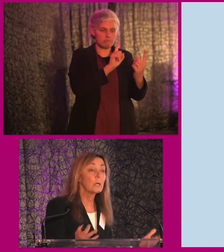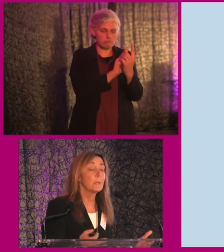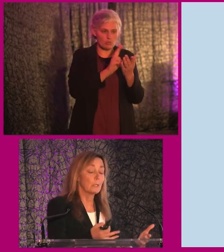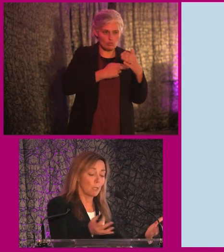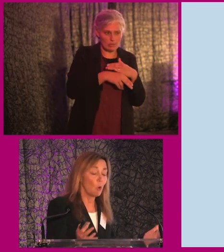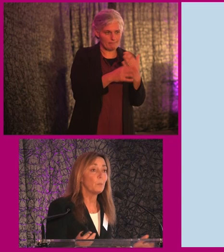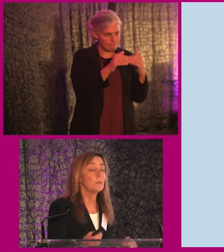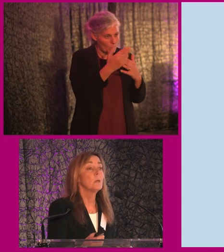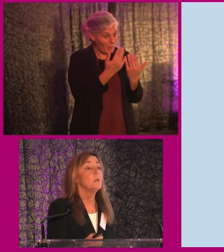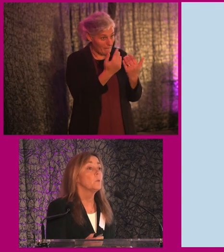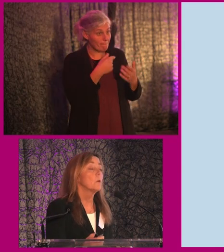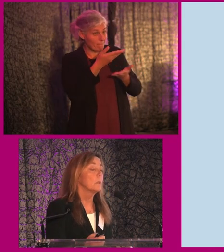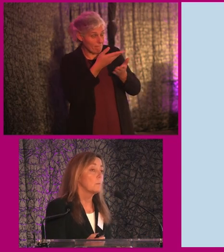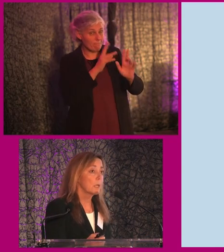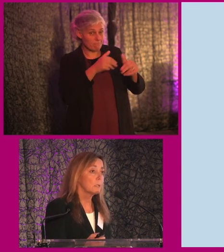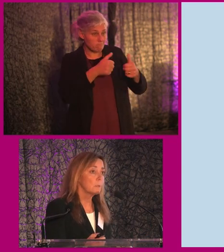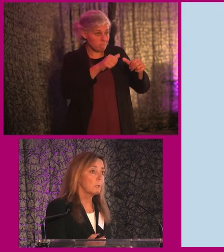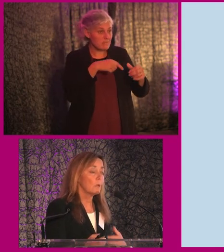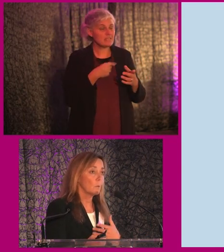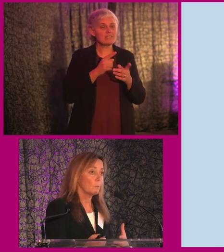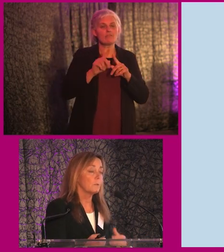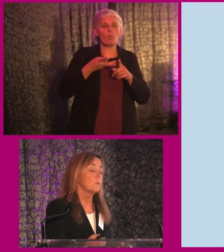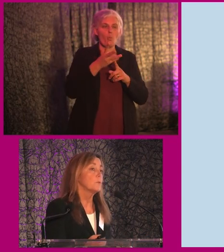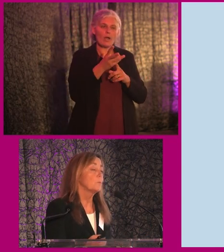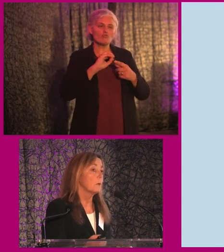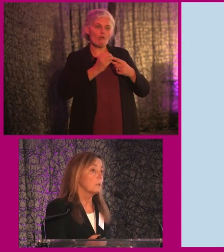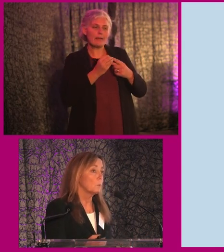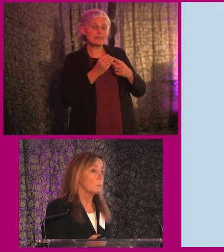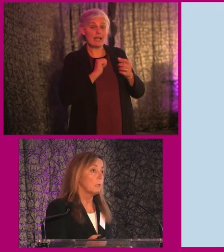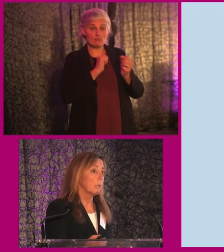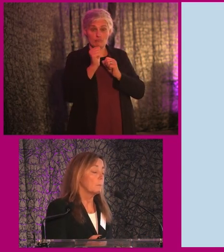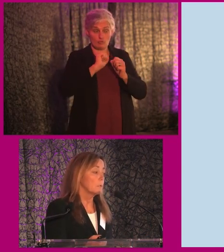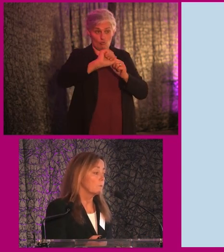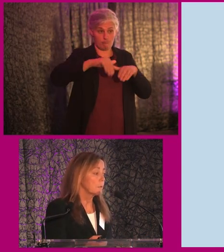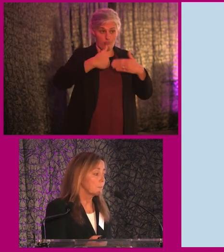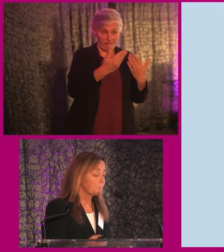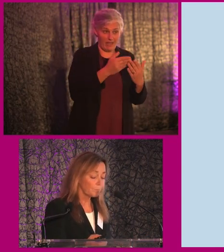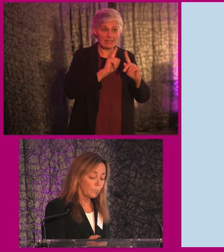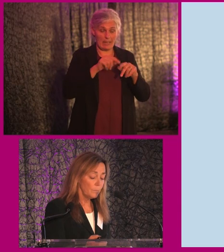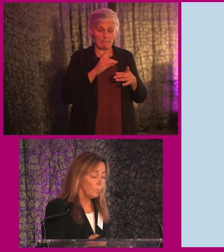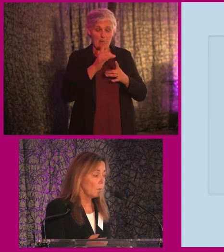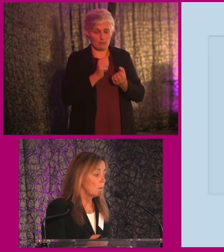welcoming and open you are in the mechanism and how the service you provide, that will really make a big difference.